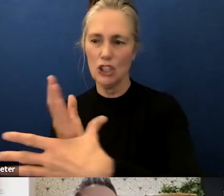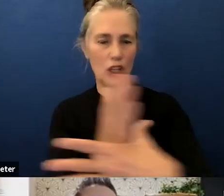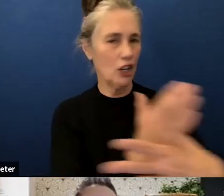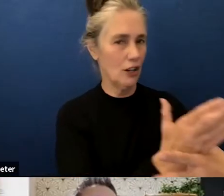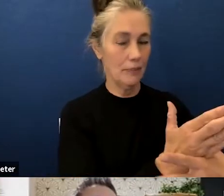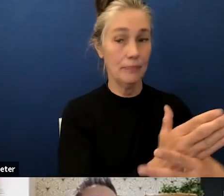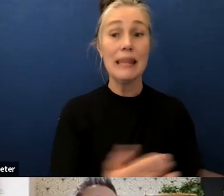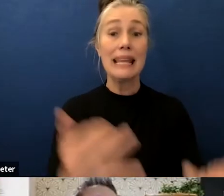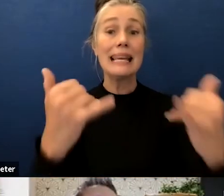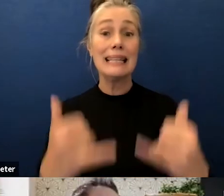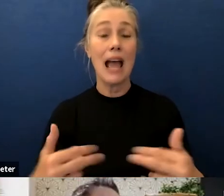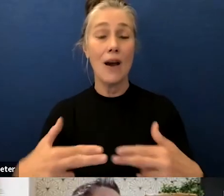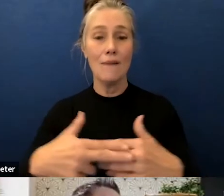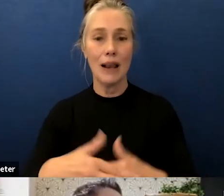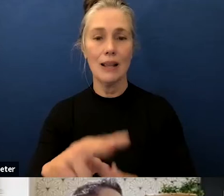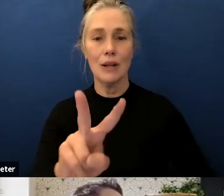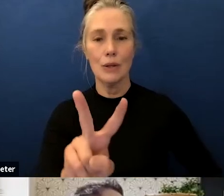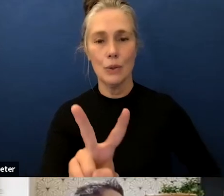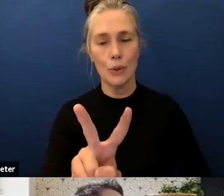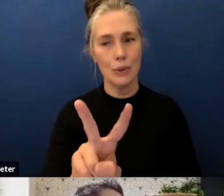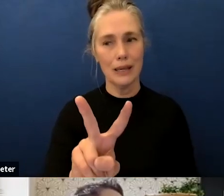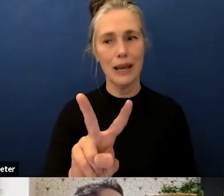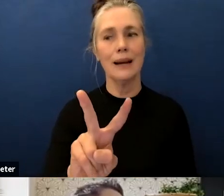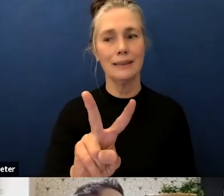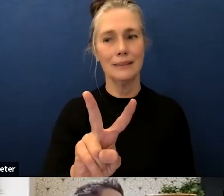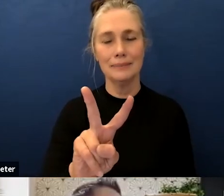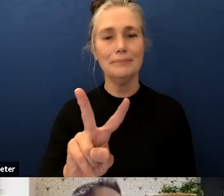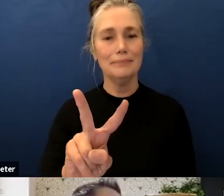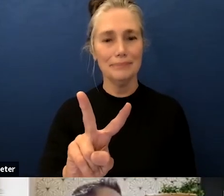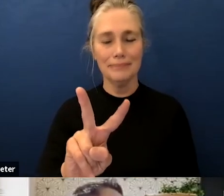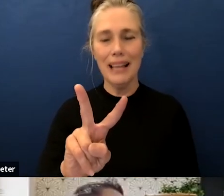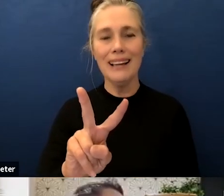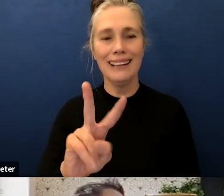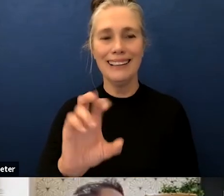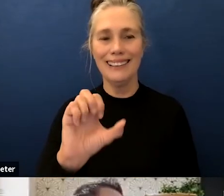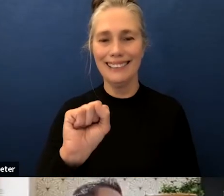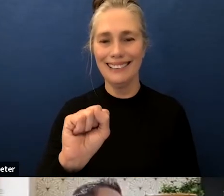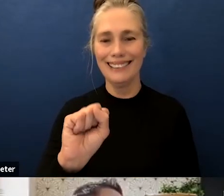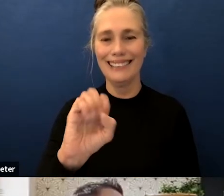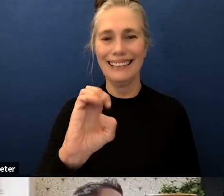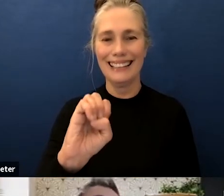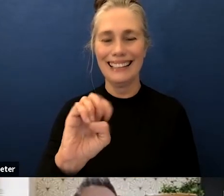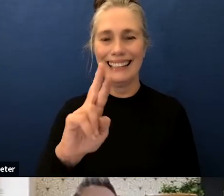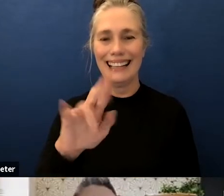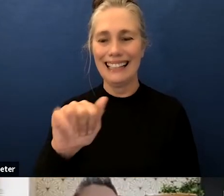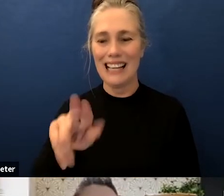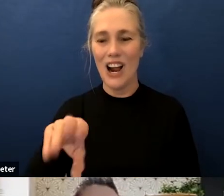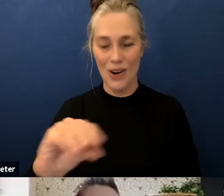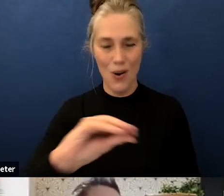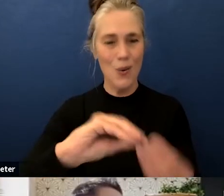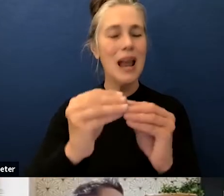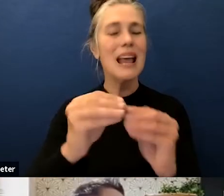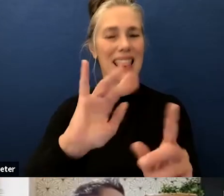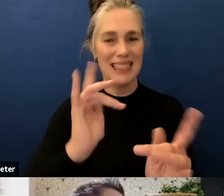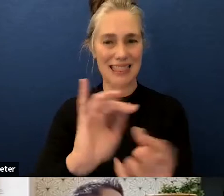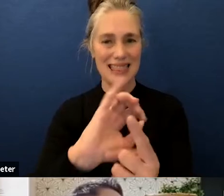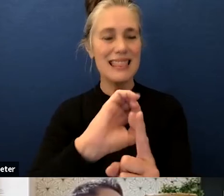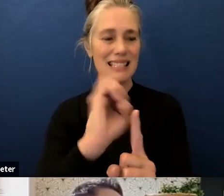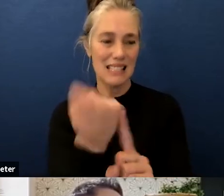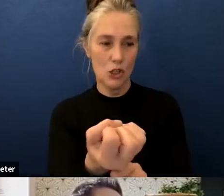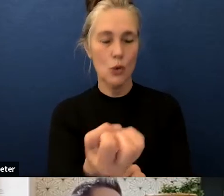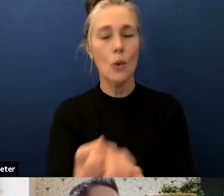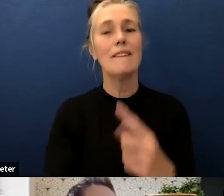so scenario five right here uh we're further revisions to scenario